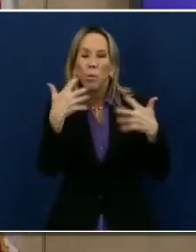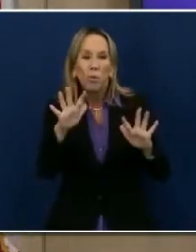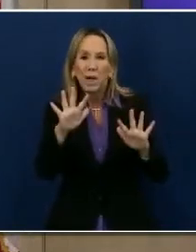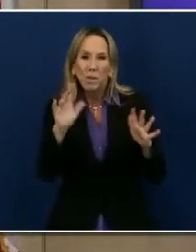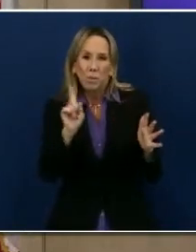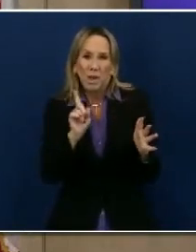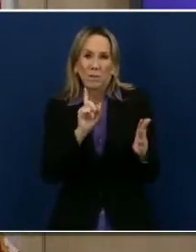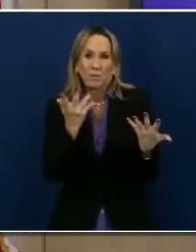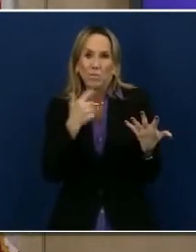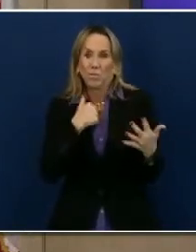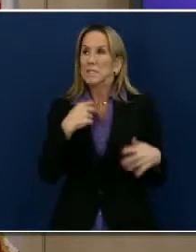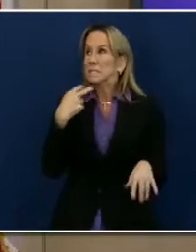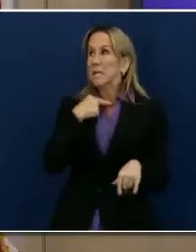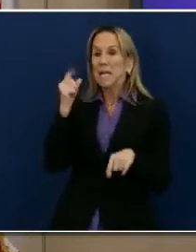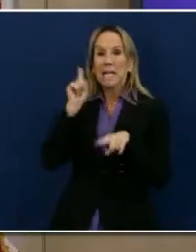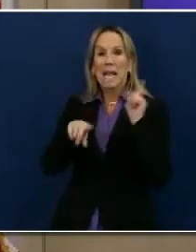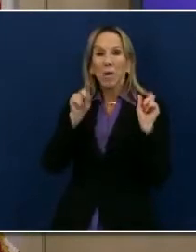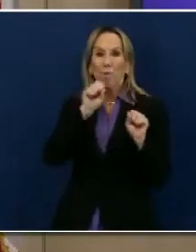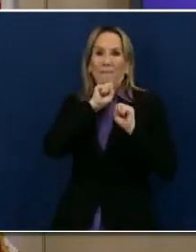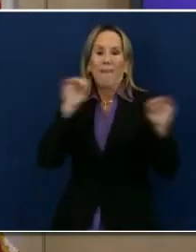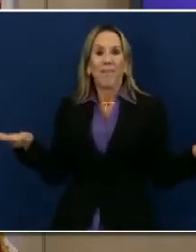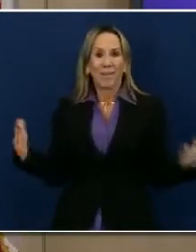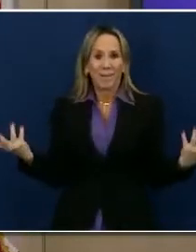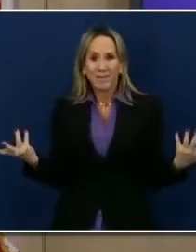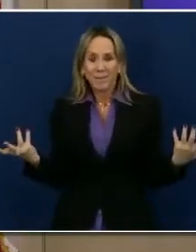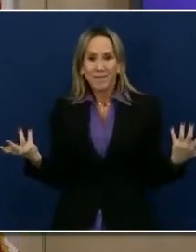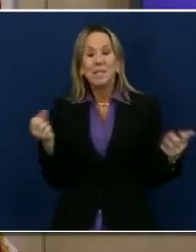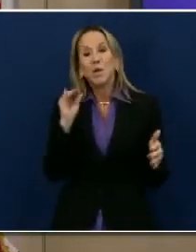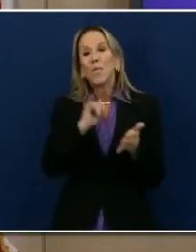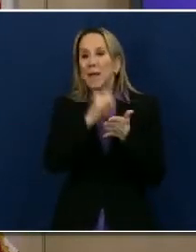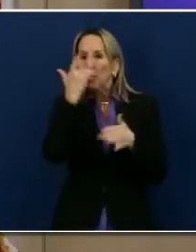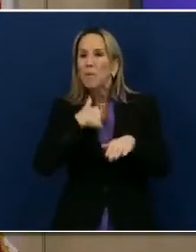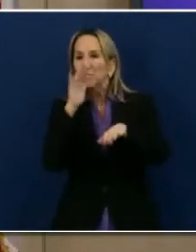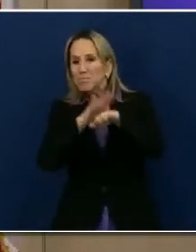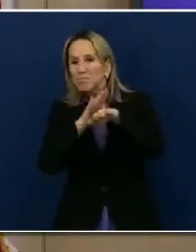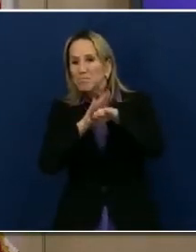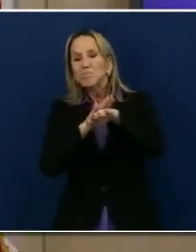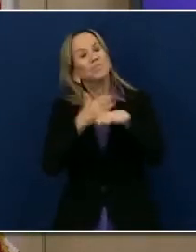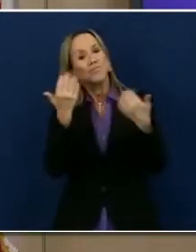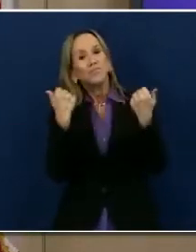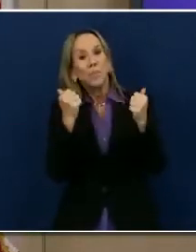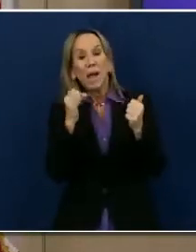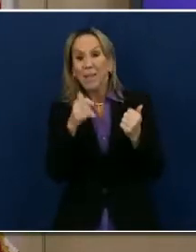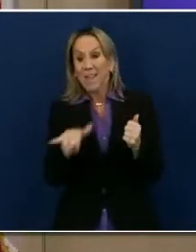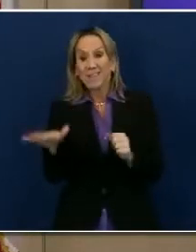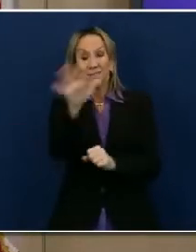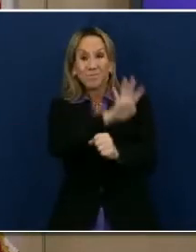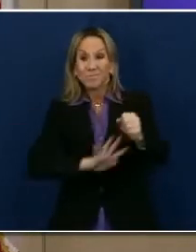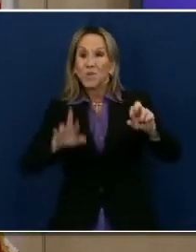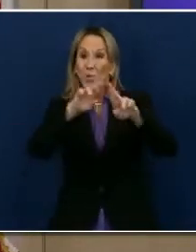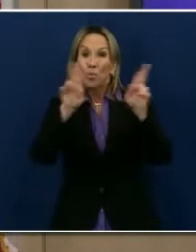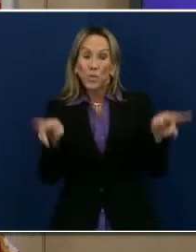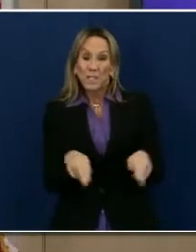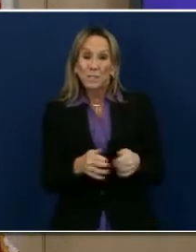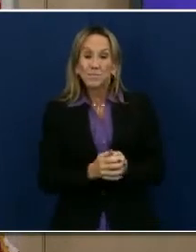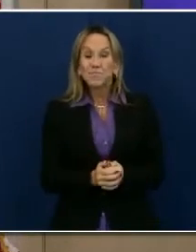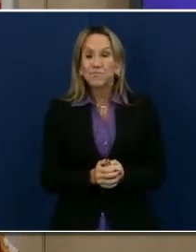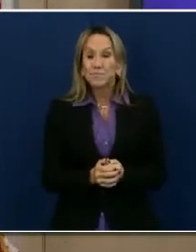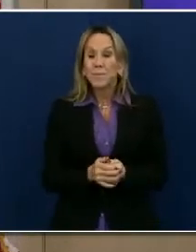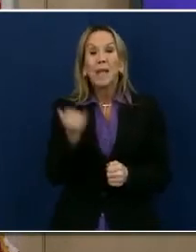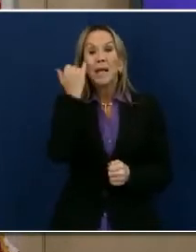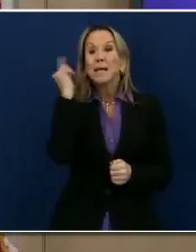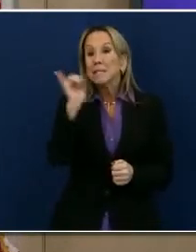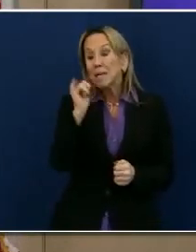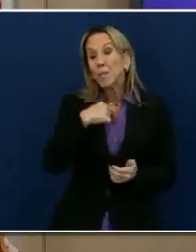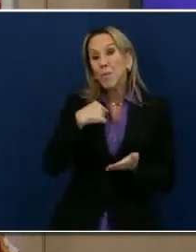very little you can do about it. And that is the cautionary approach that we simply have to do as a region. We also know and have learned that